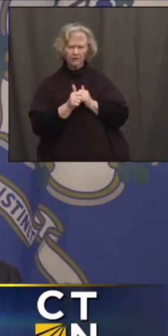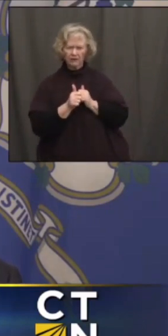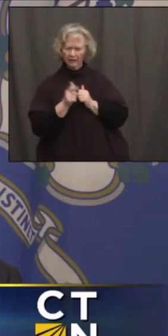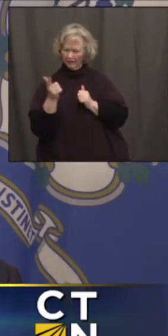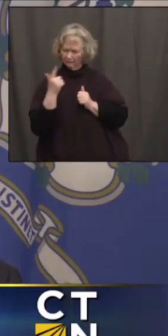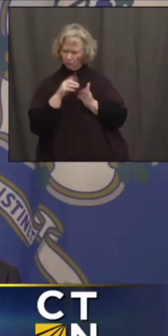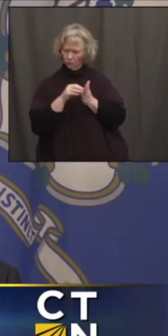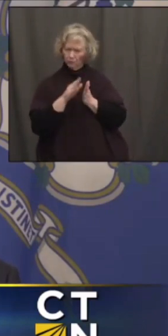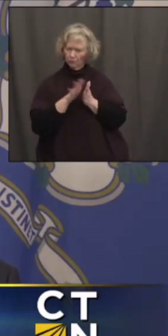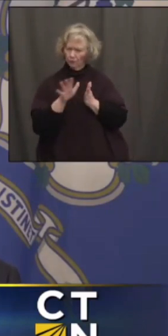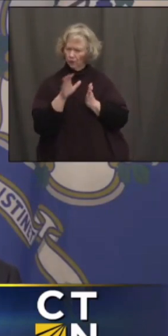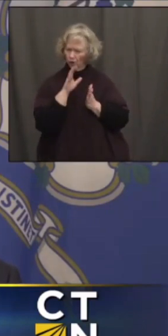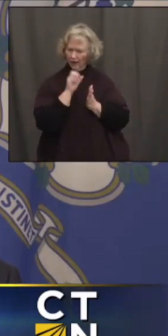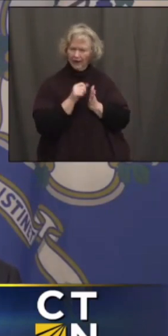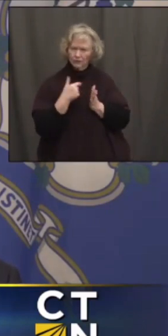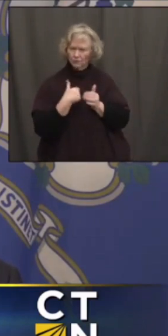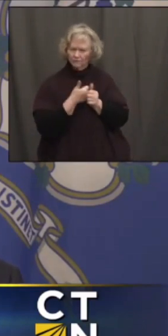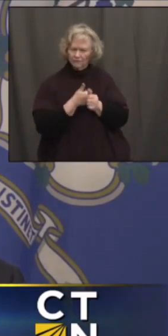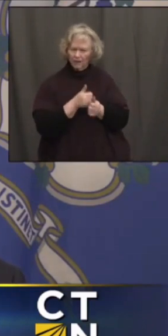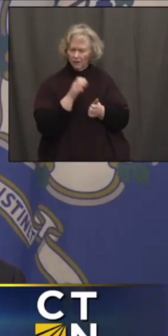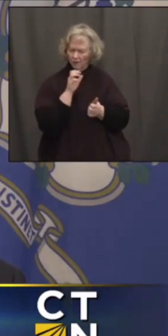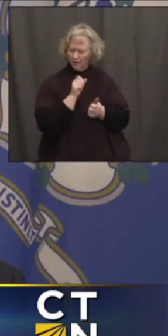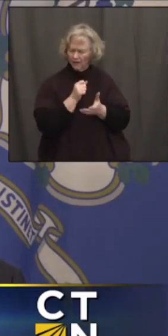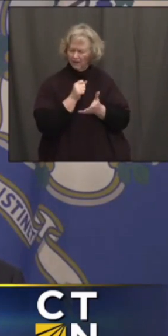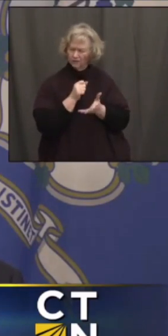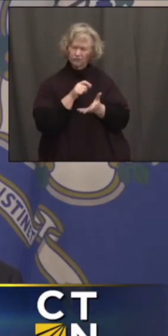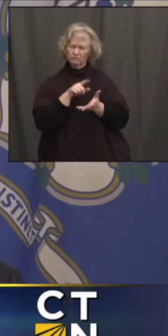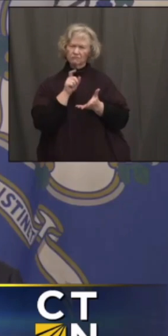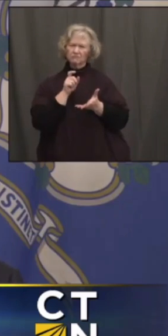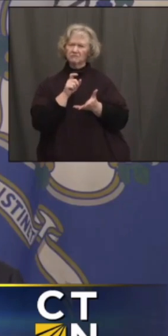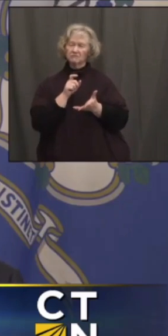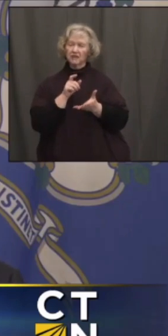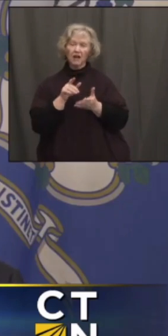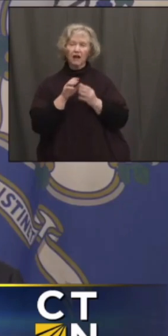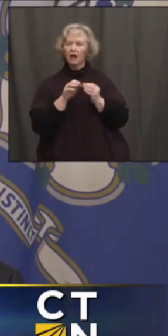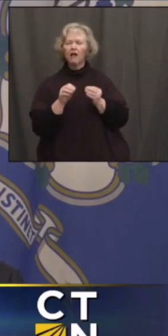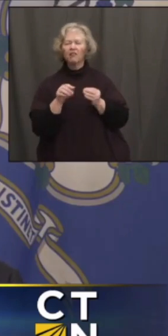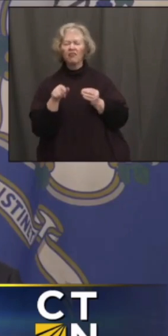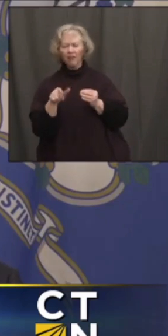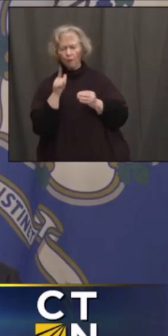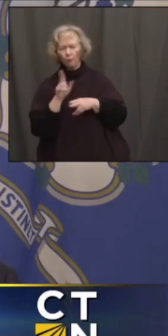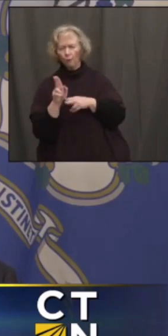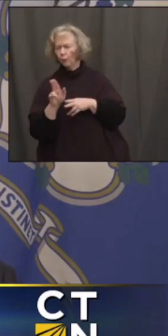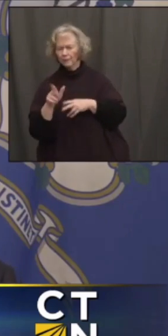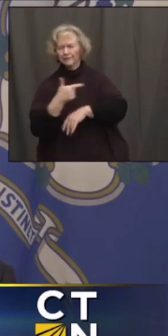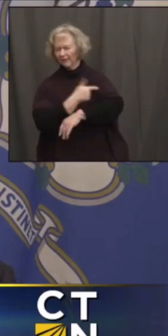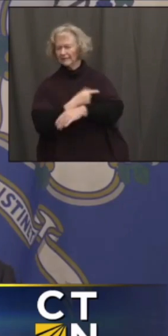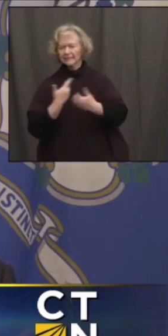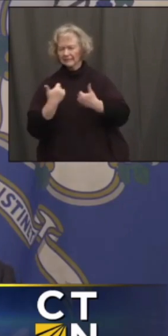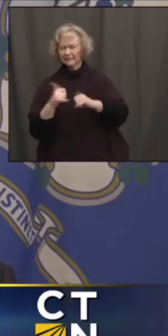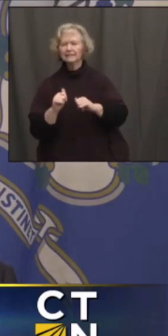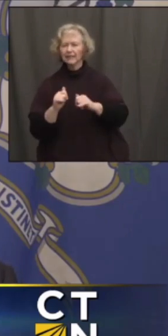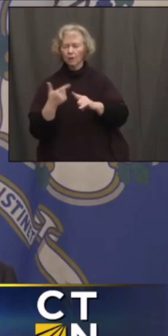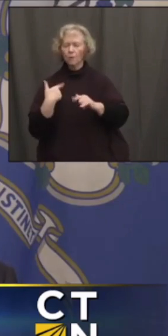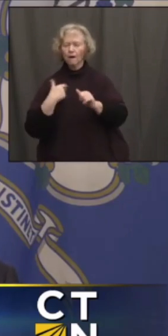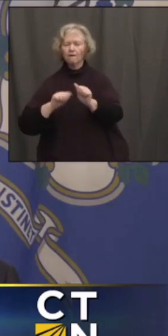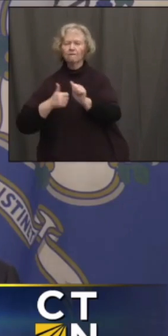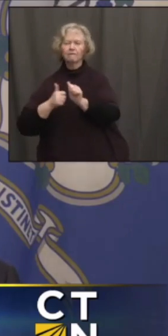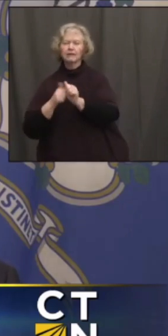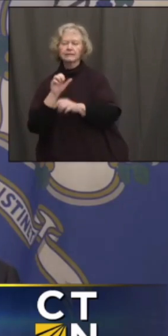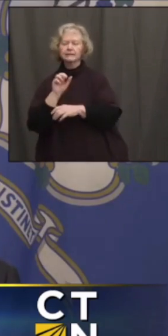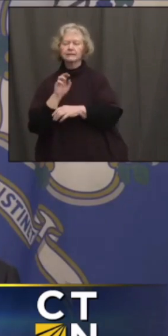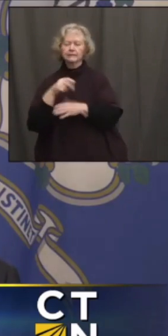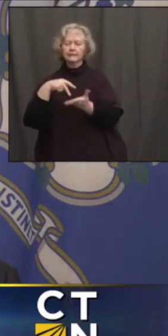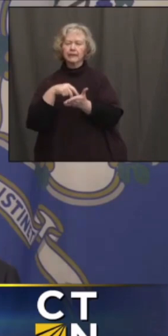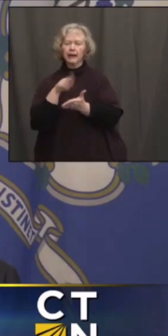age is, and that's our main determinant right now. I can tell you that none of those vaccines are going to waste. We have a standby system, so